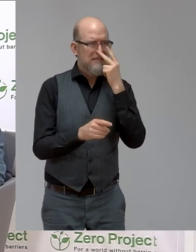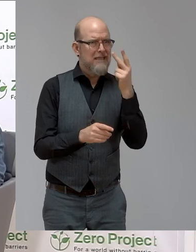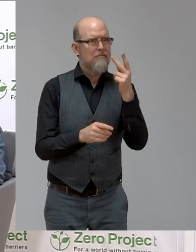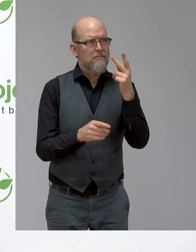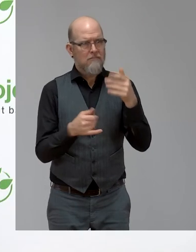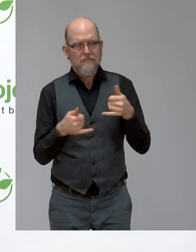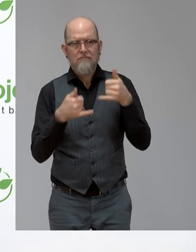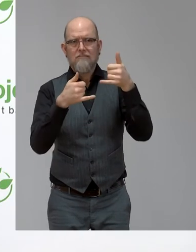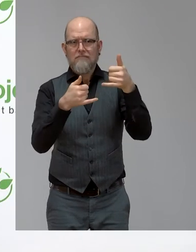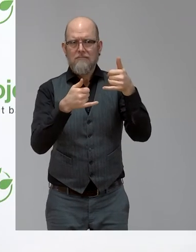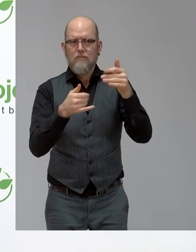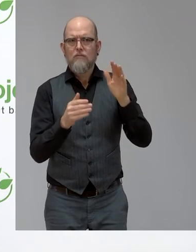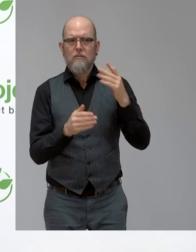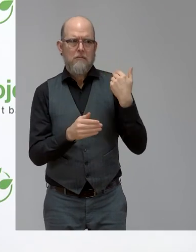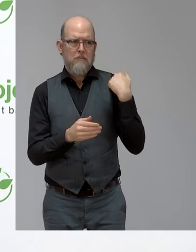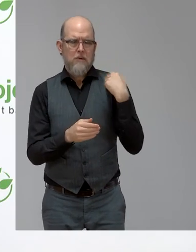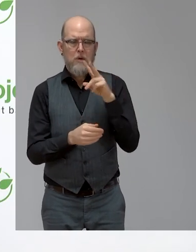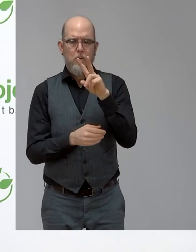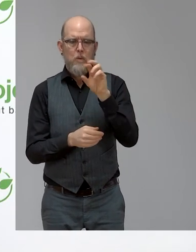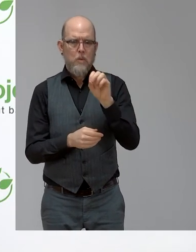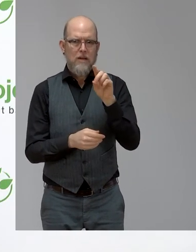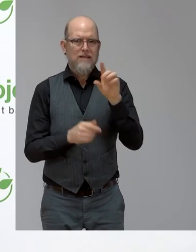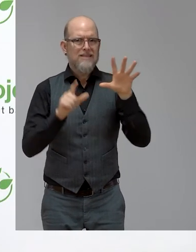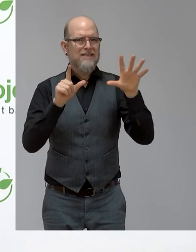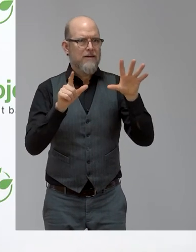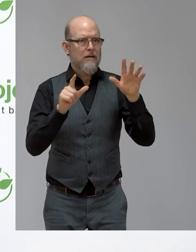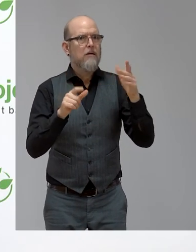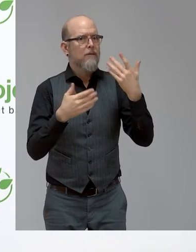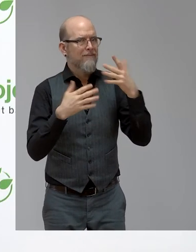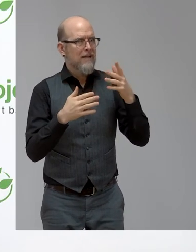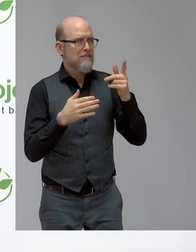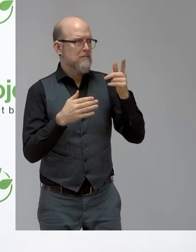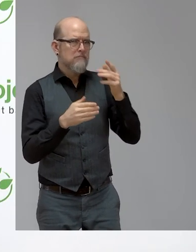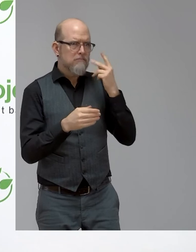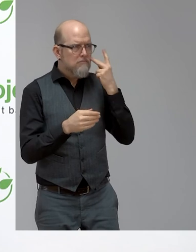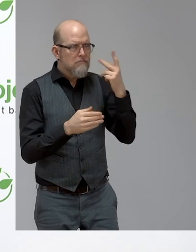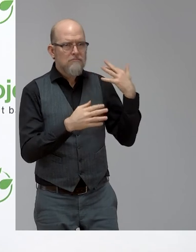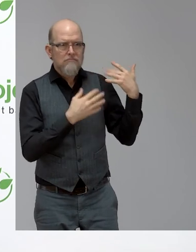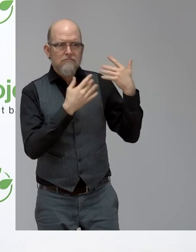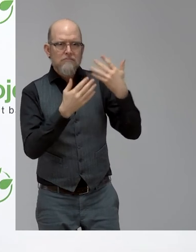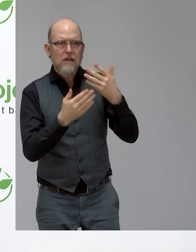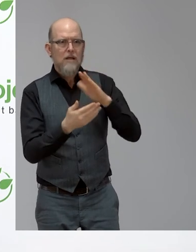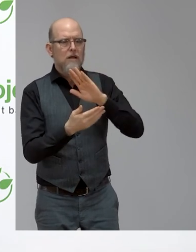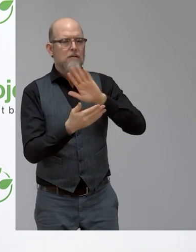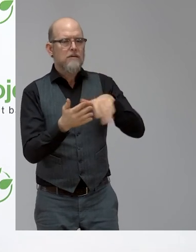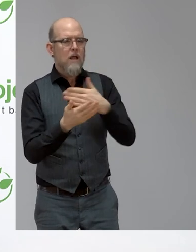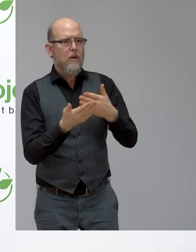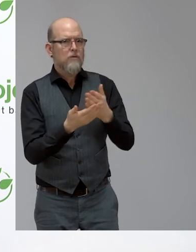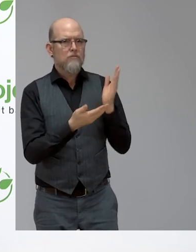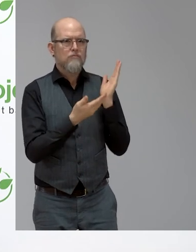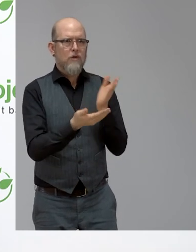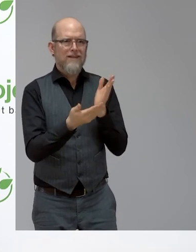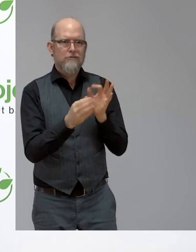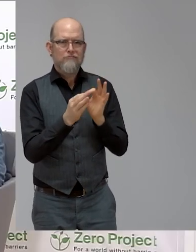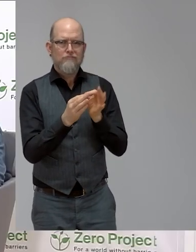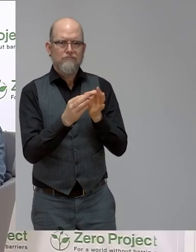Very promising, we thought, because it offers sign language support. And we have really seen how they have grown in the last four